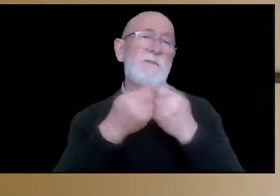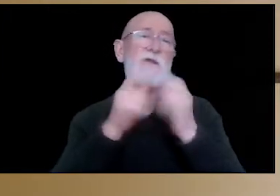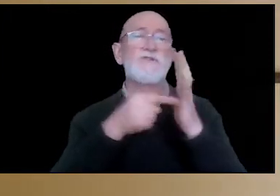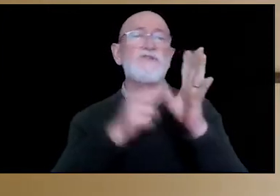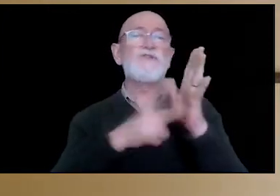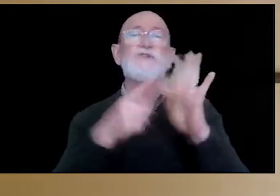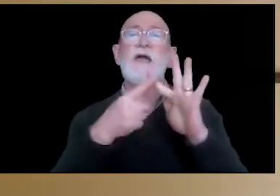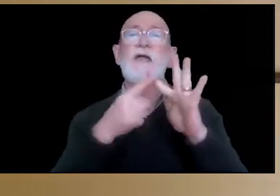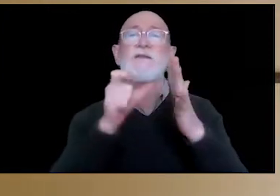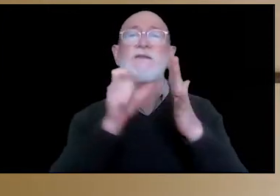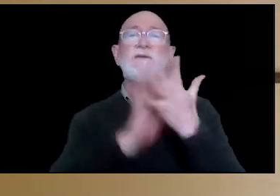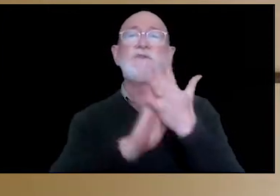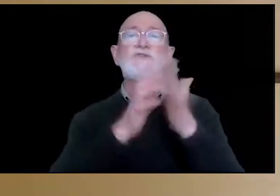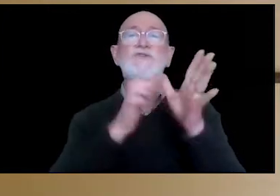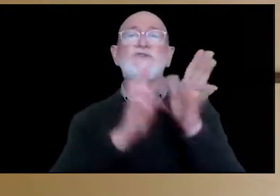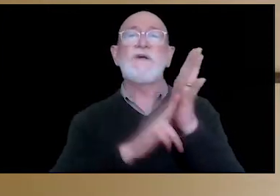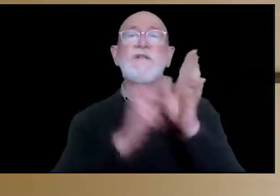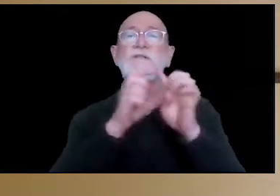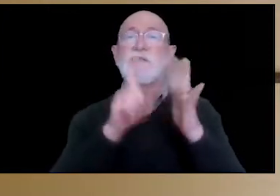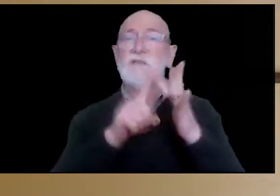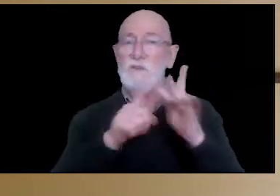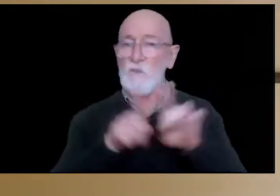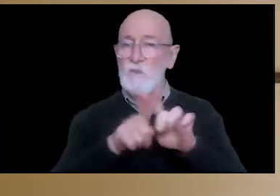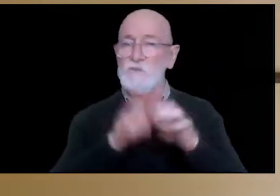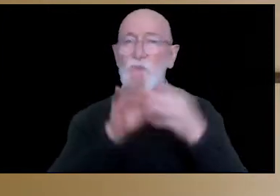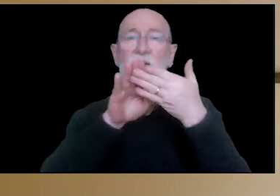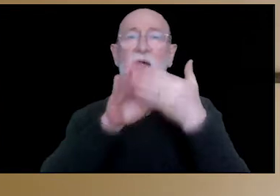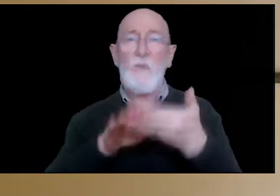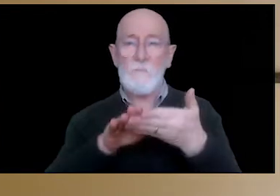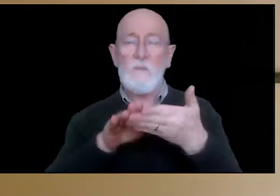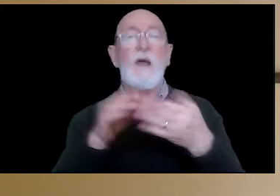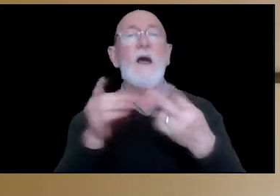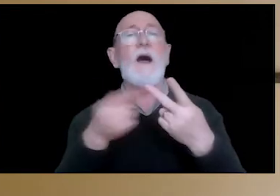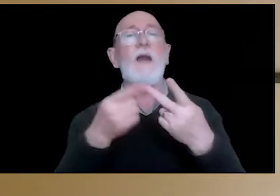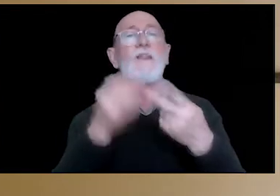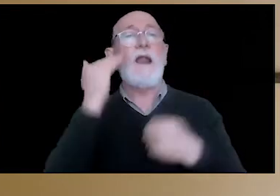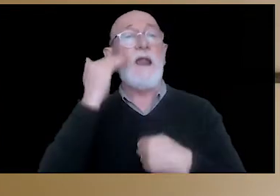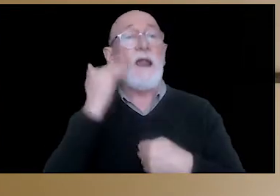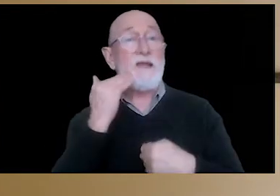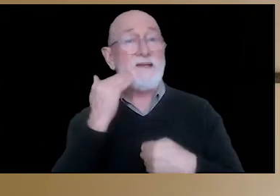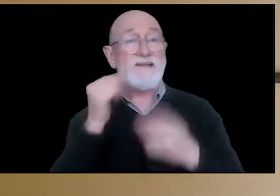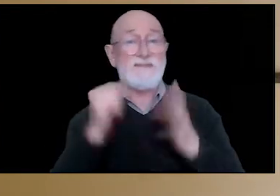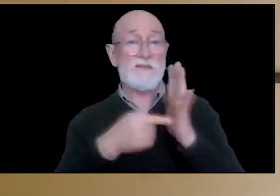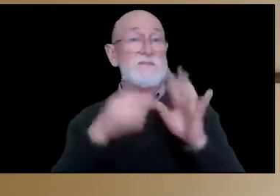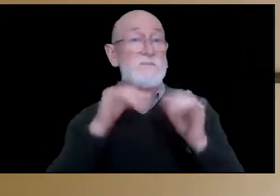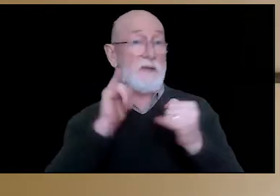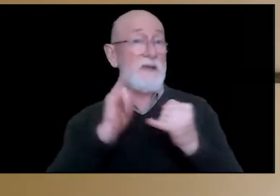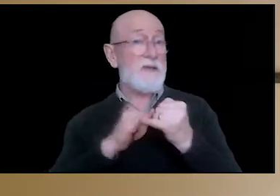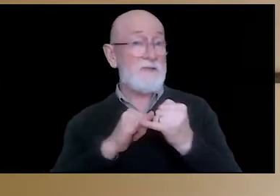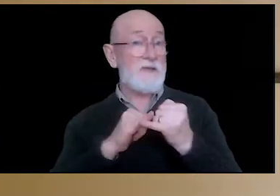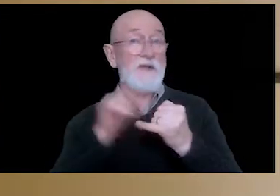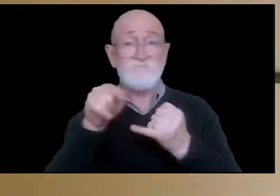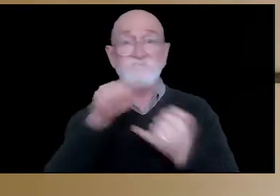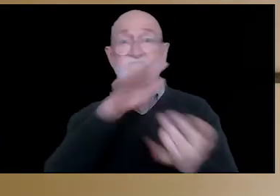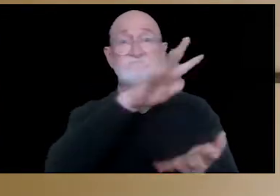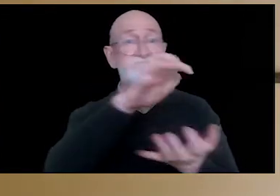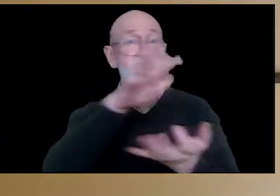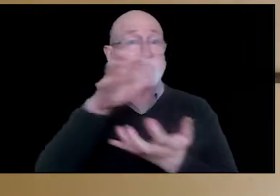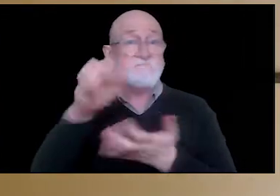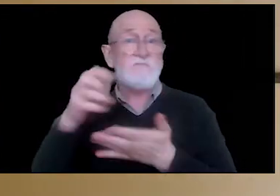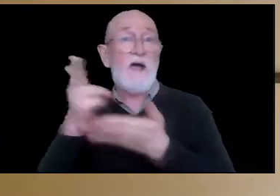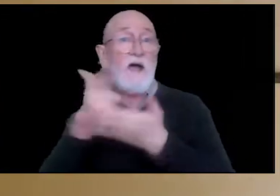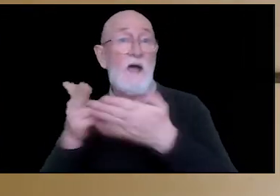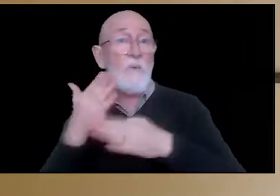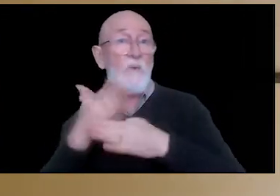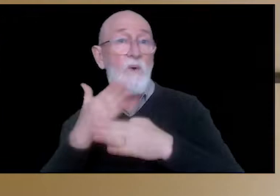and Chandy, for helping out with the exhibition. And also the ladies down in Tassie for gathering